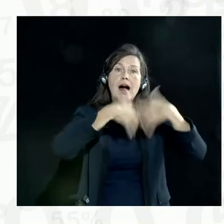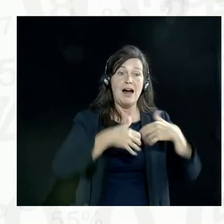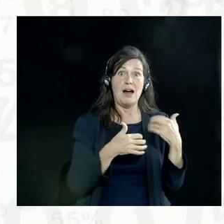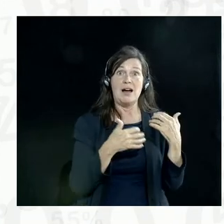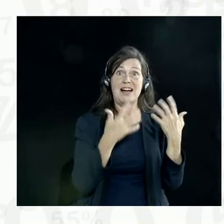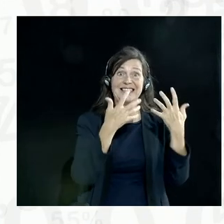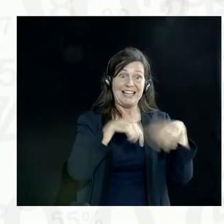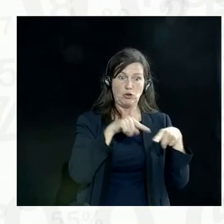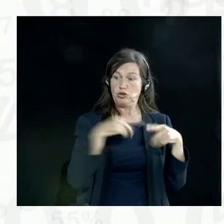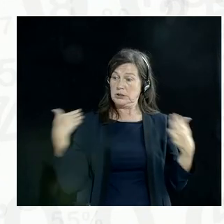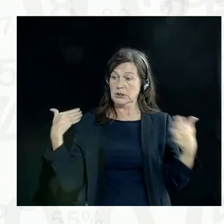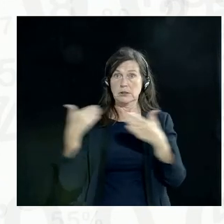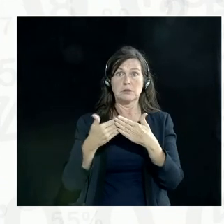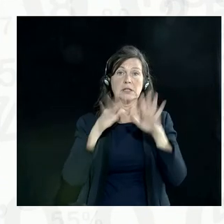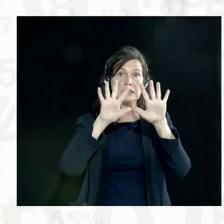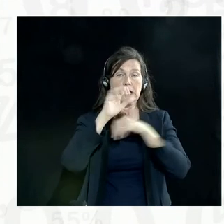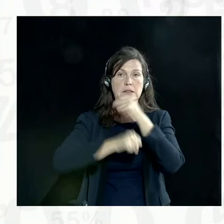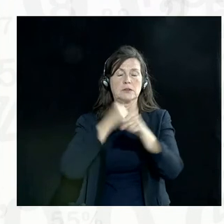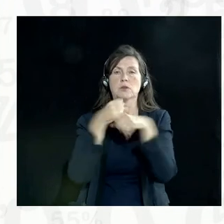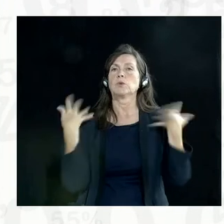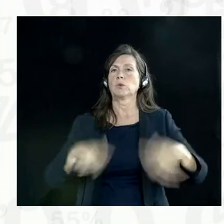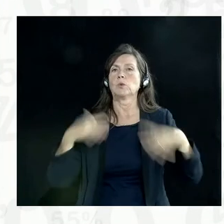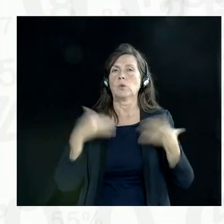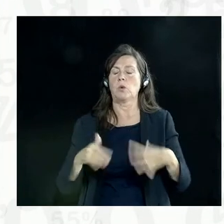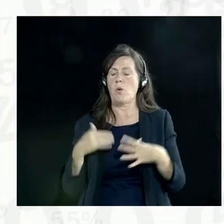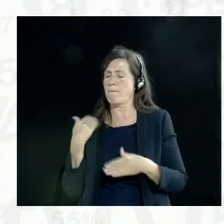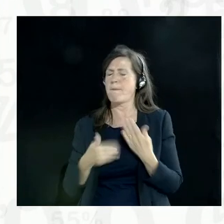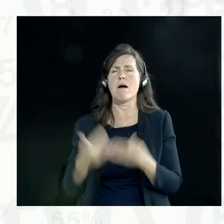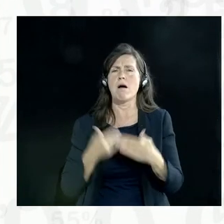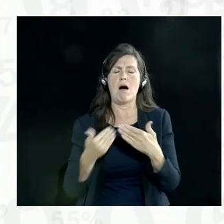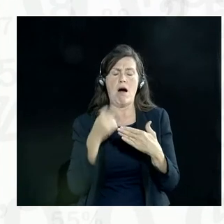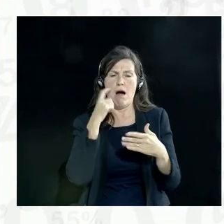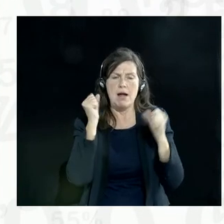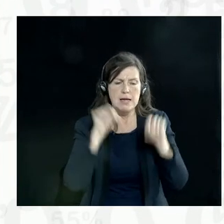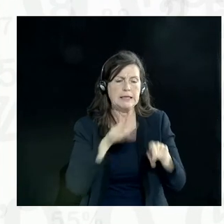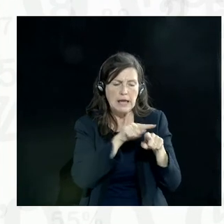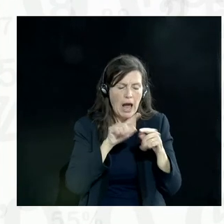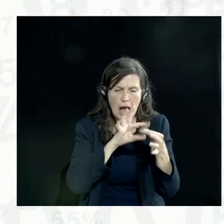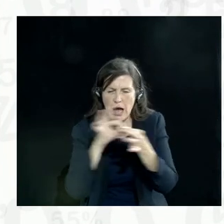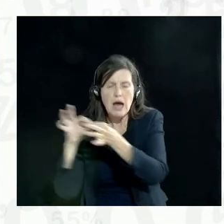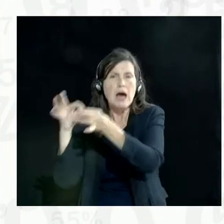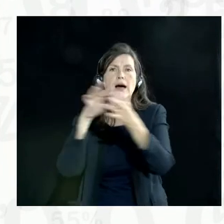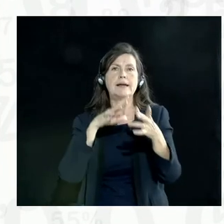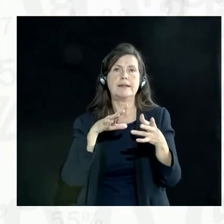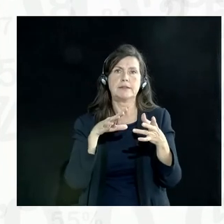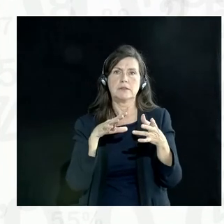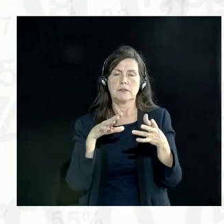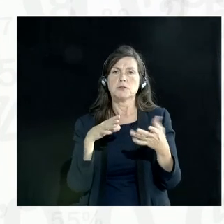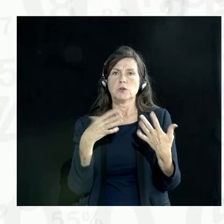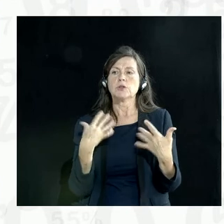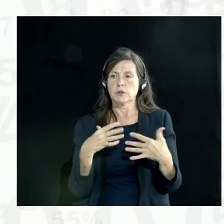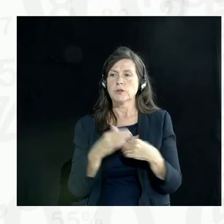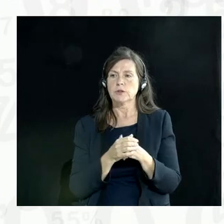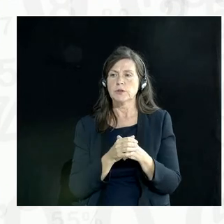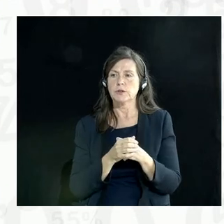are steps towards that. And I agree with some of the comments that there are imperfections in what's been done and